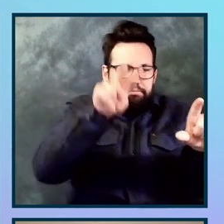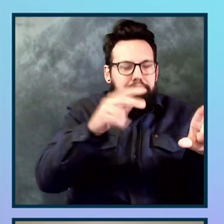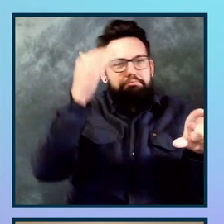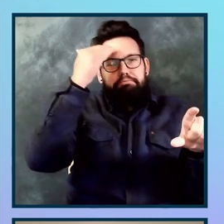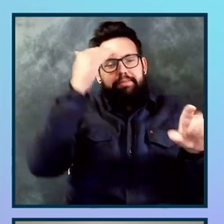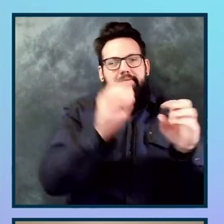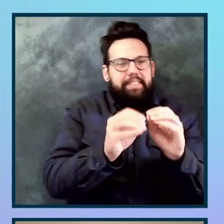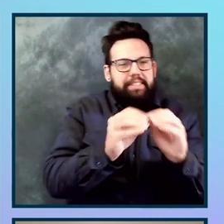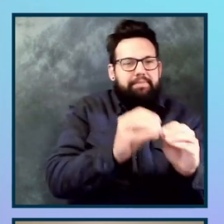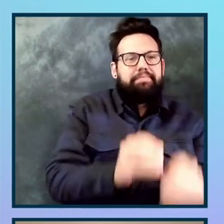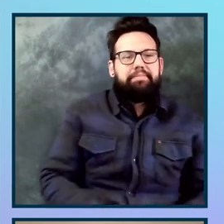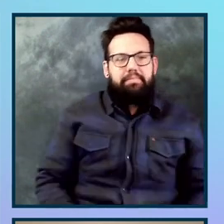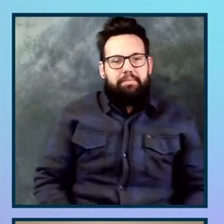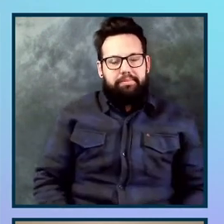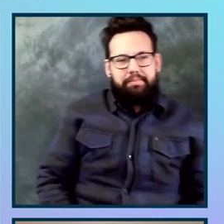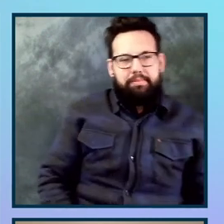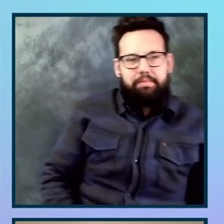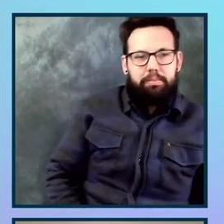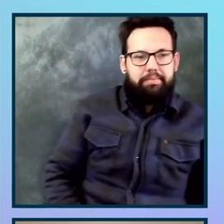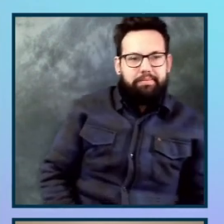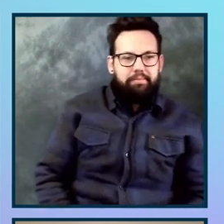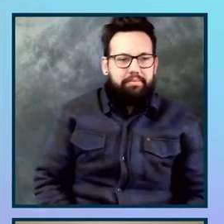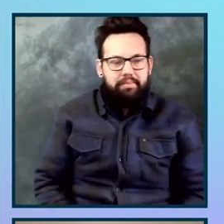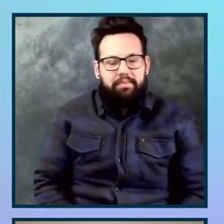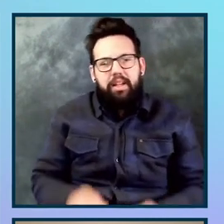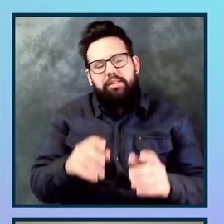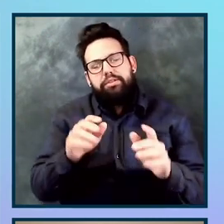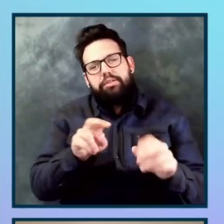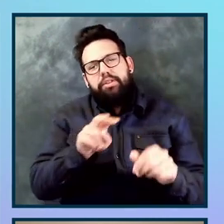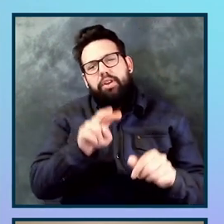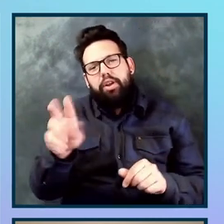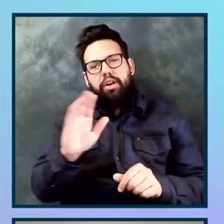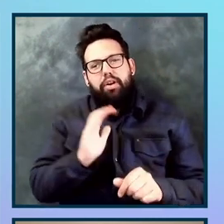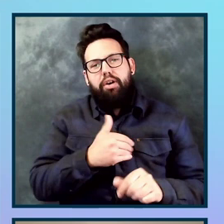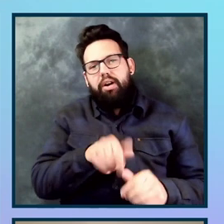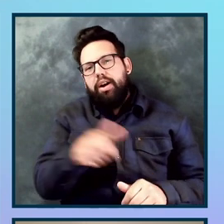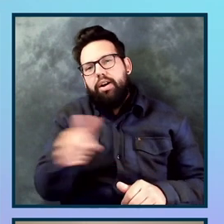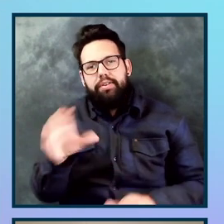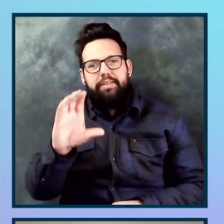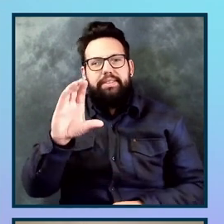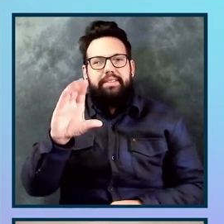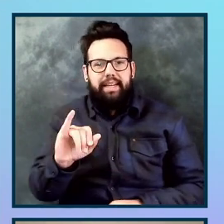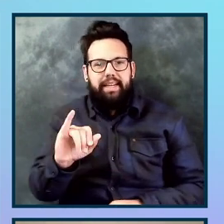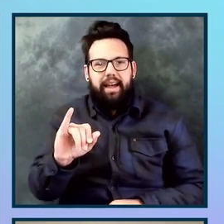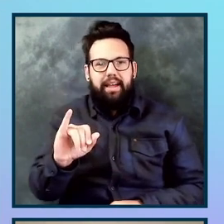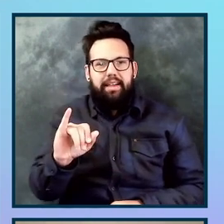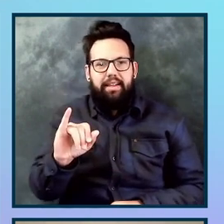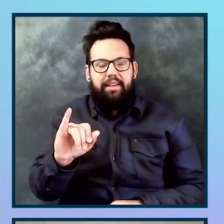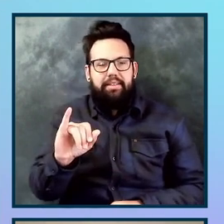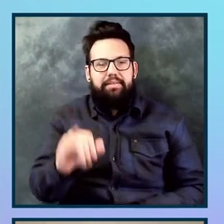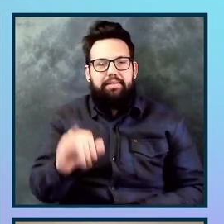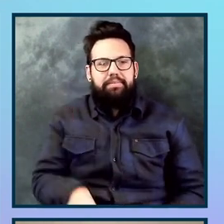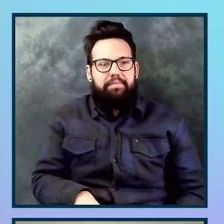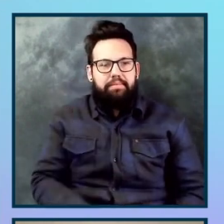Um, and let's take a quick look at our, at our other CI output. If GitHub was actually working, I'd be able to show you on the commit we just made. Uh, so the end, end